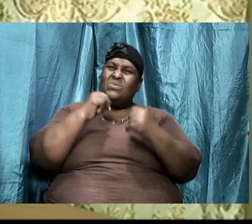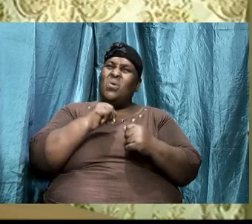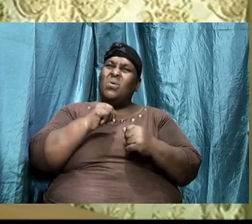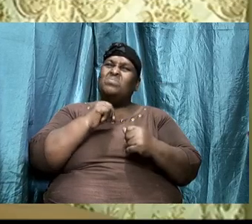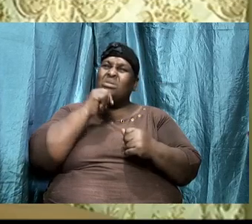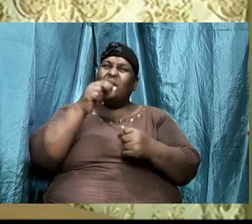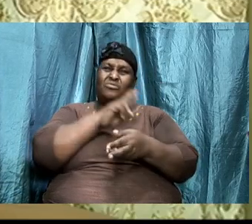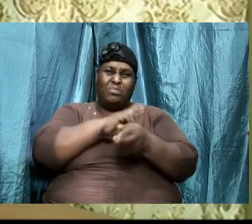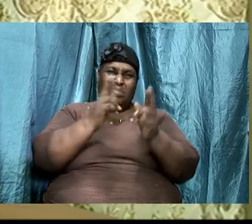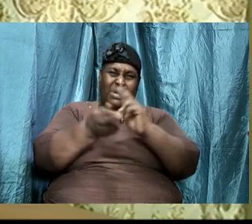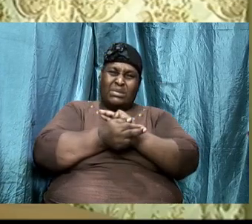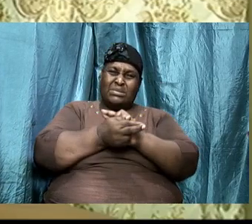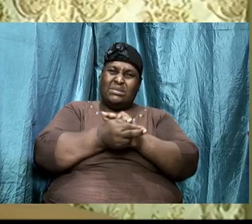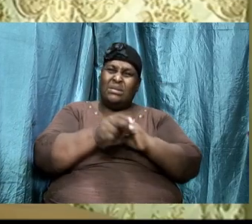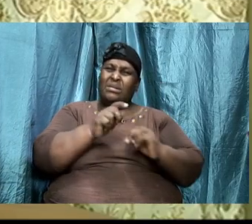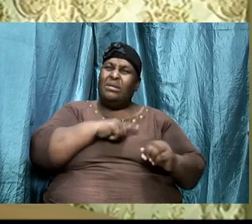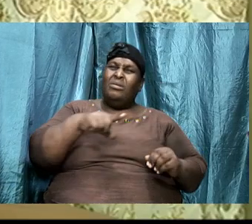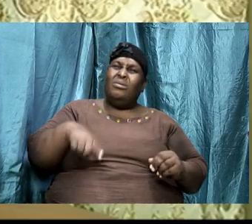from me I know you not